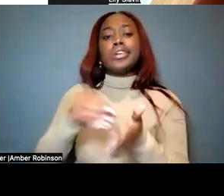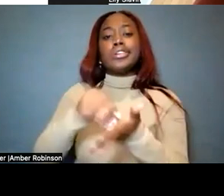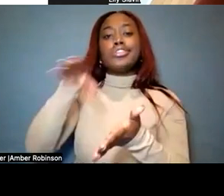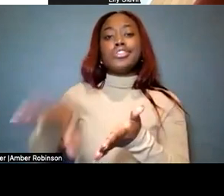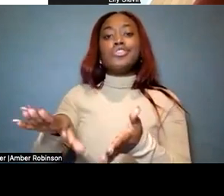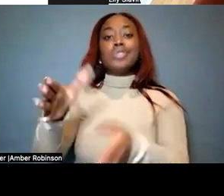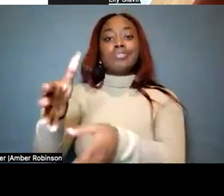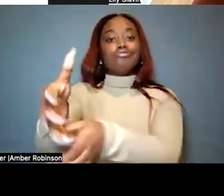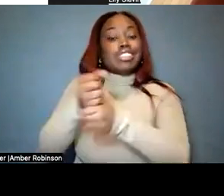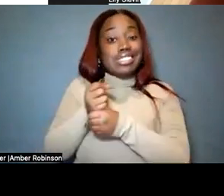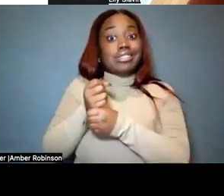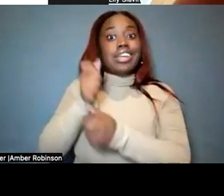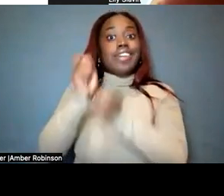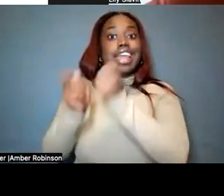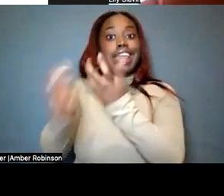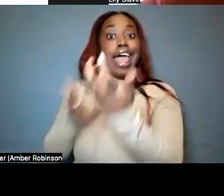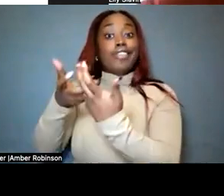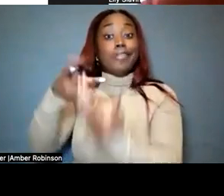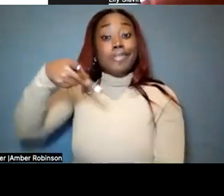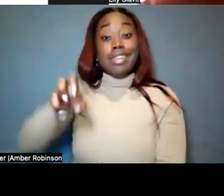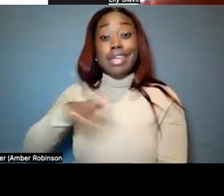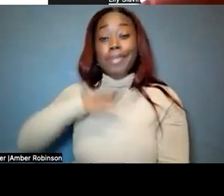PE? My son only gets it once per month.